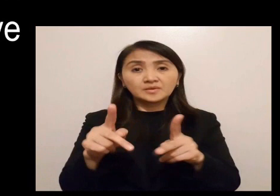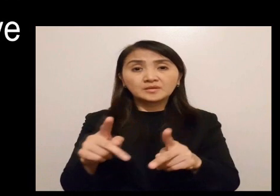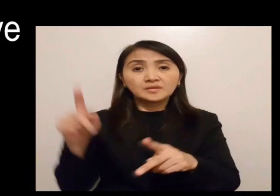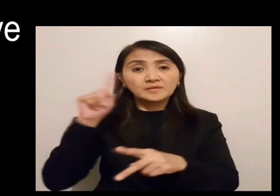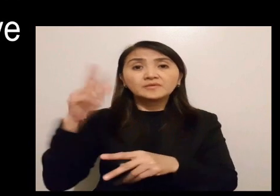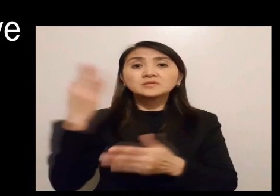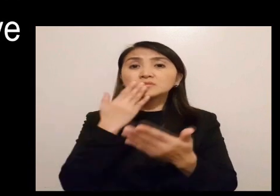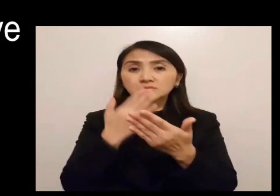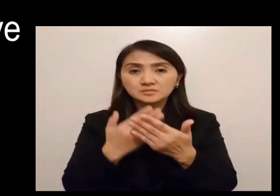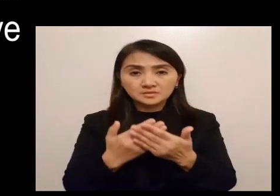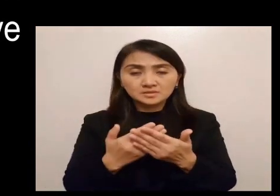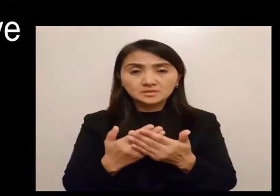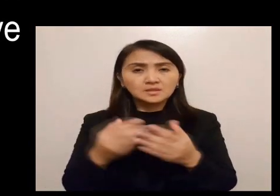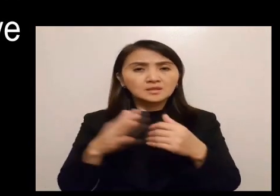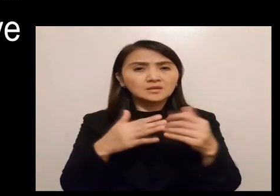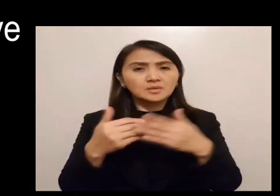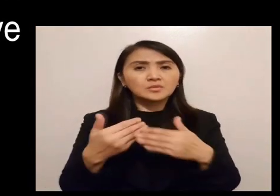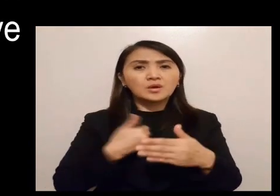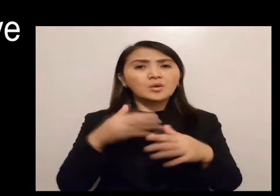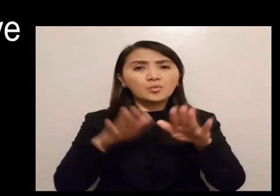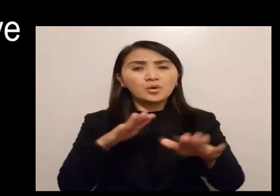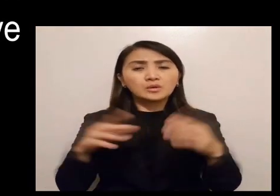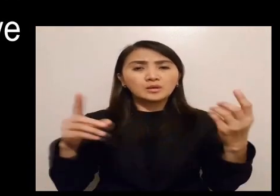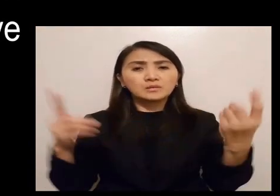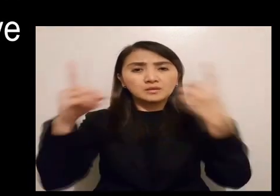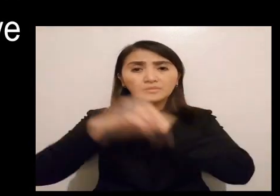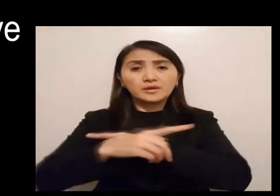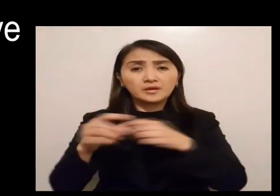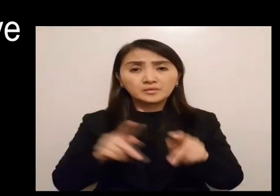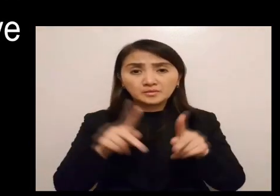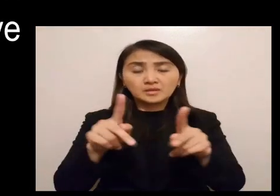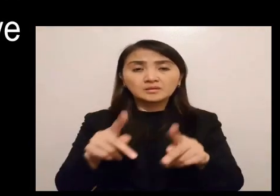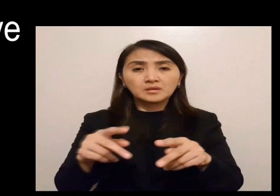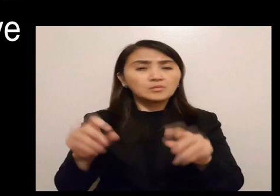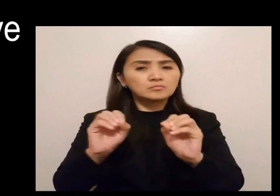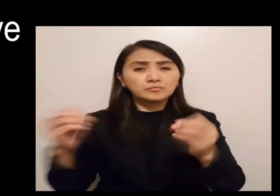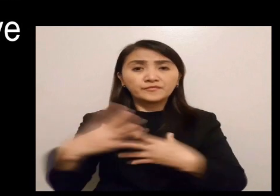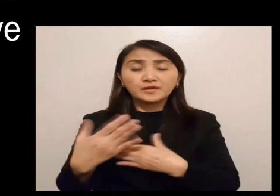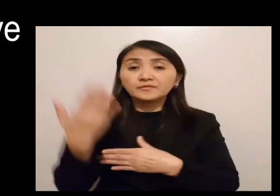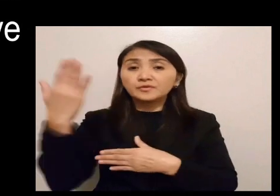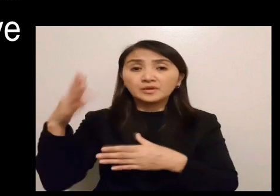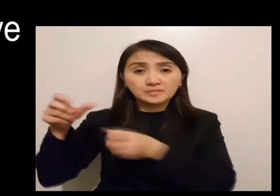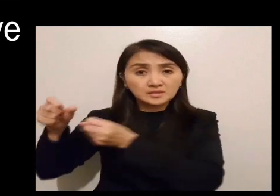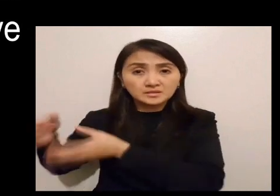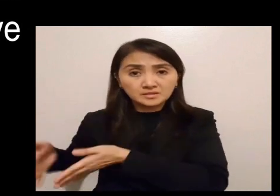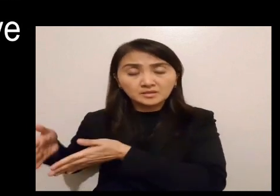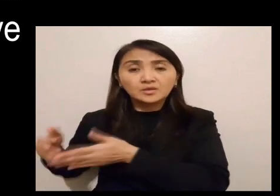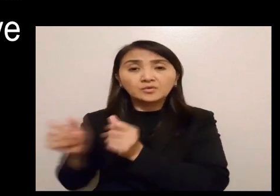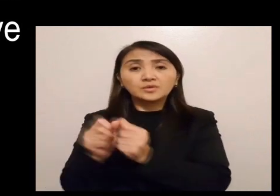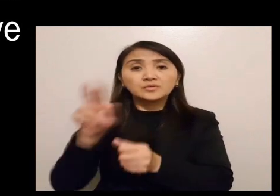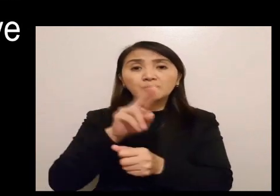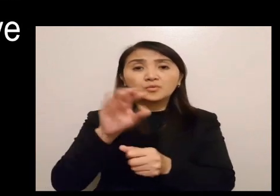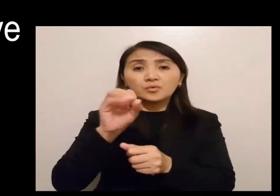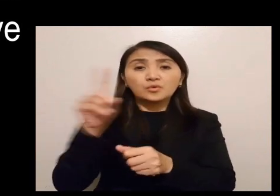guides me in right paths for his name's sake. Even though I walk in the dark valley I fear no evil, for you are